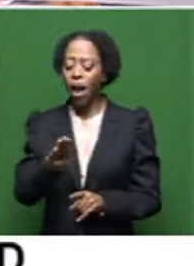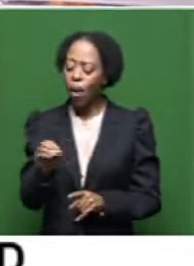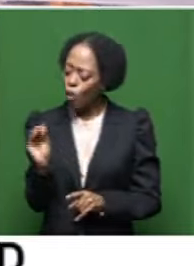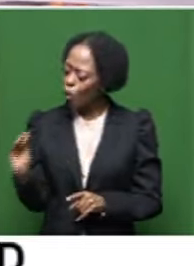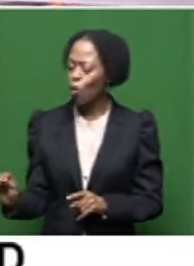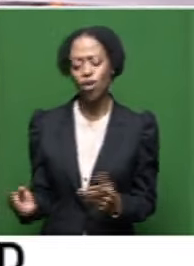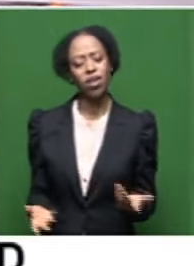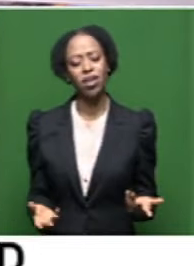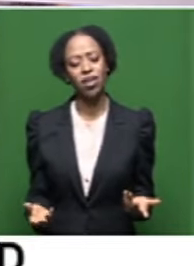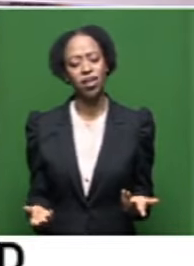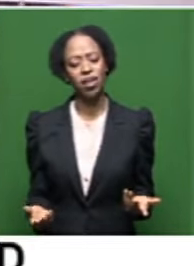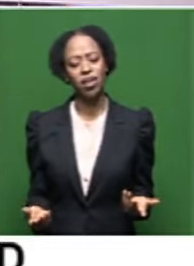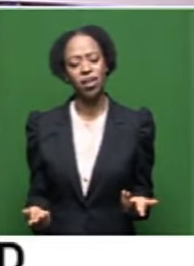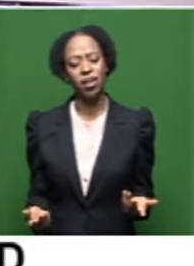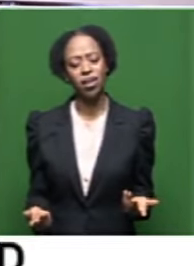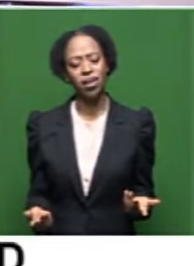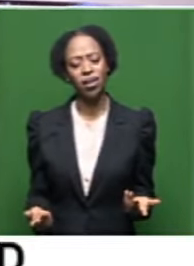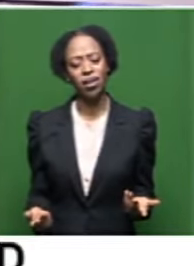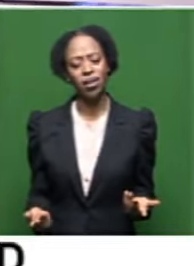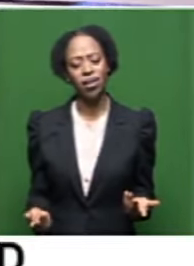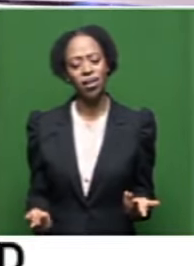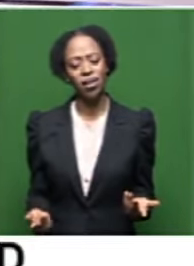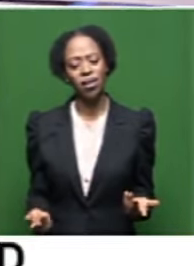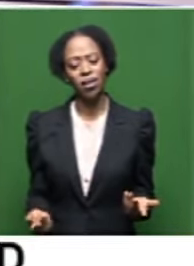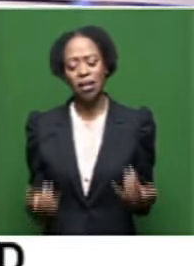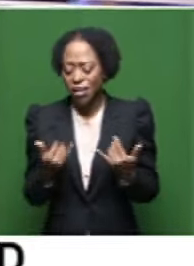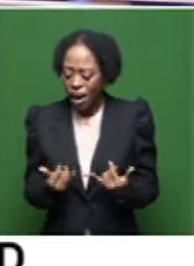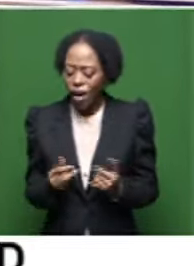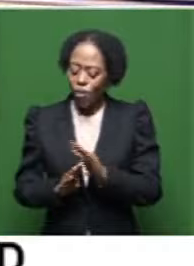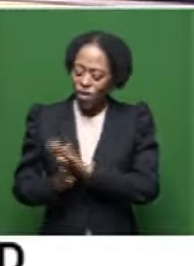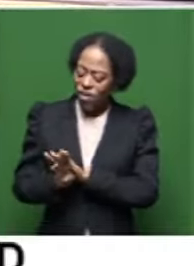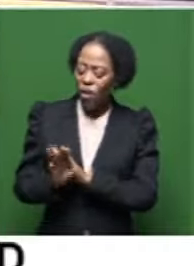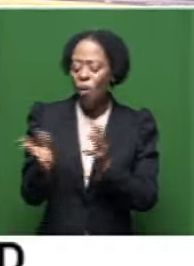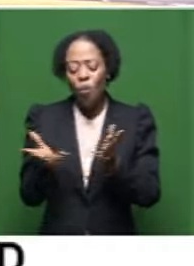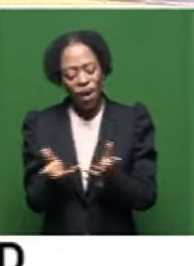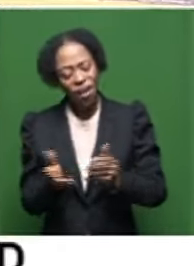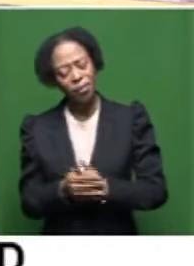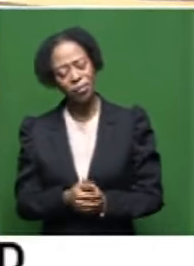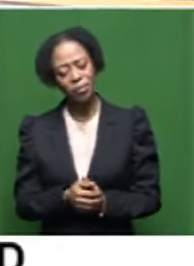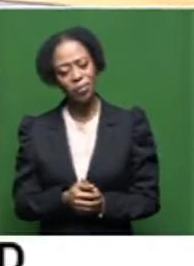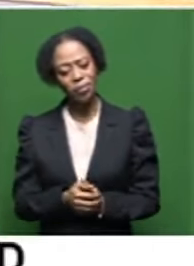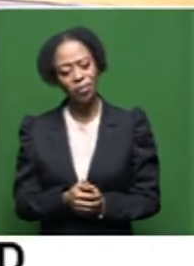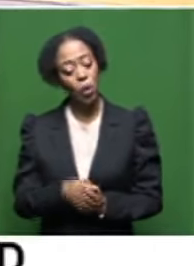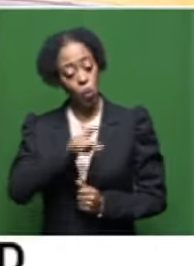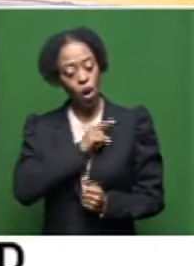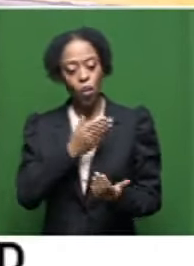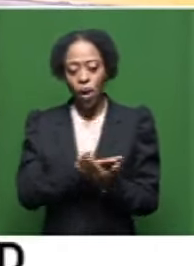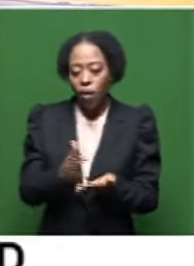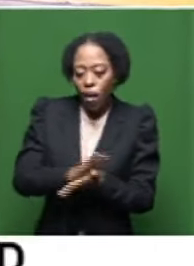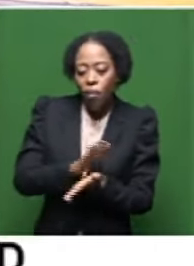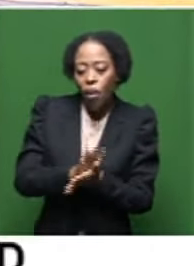sitting here, you know, um, what should we do better? What can we do better to show